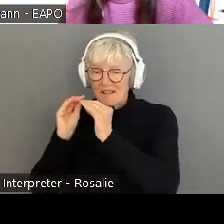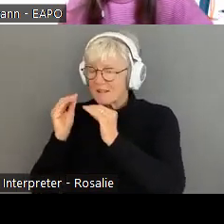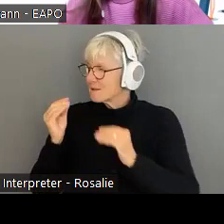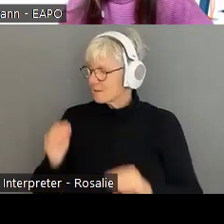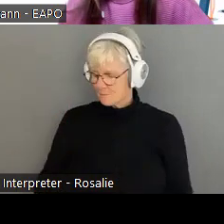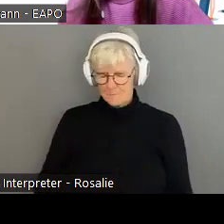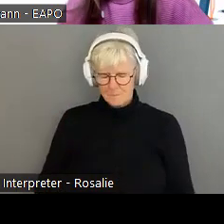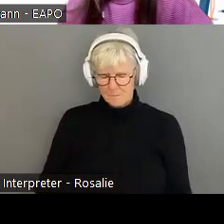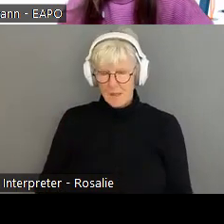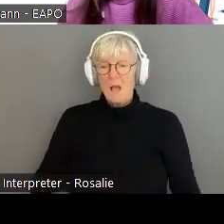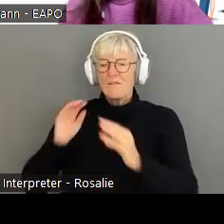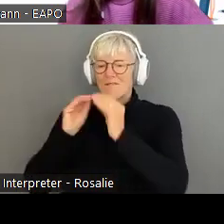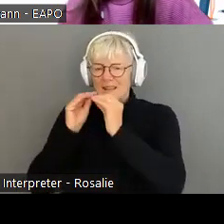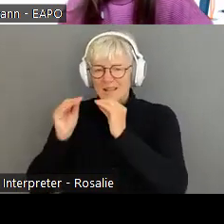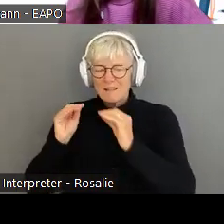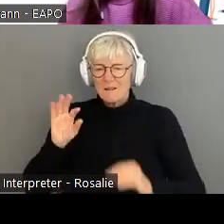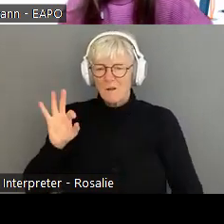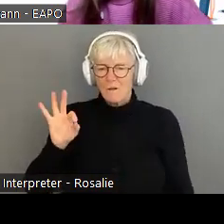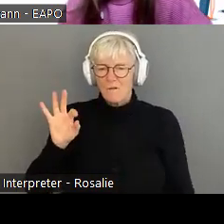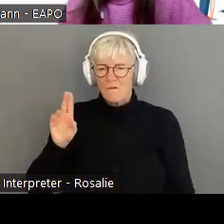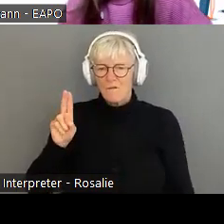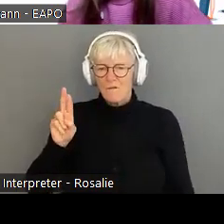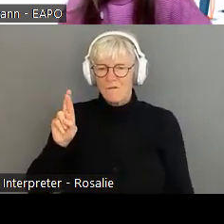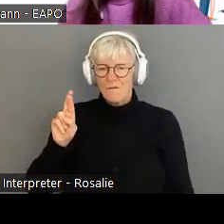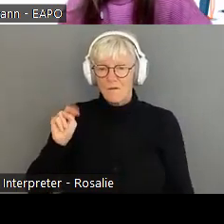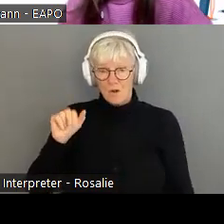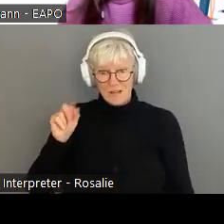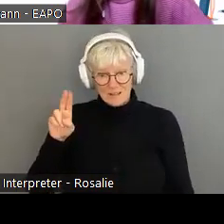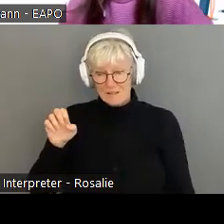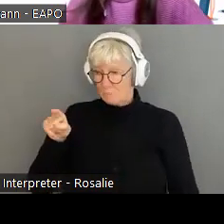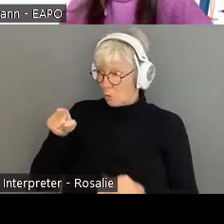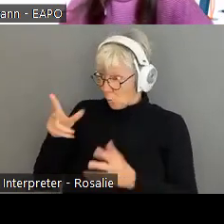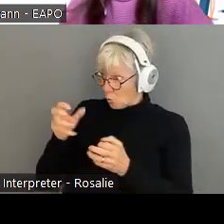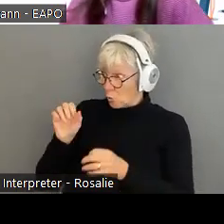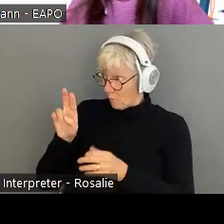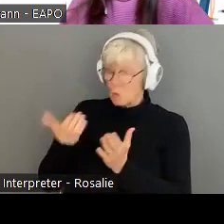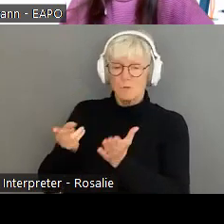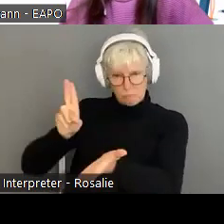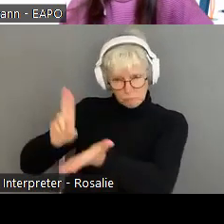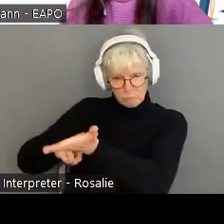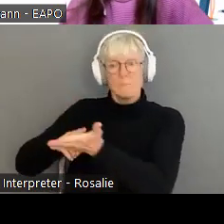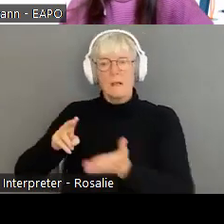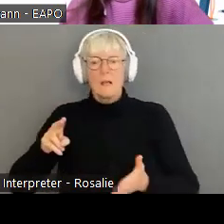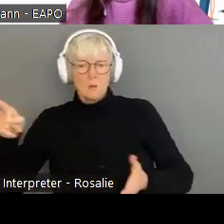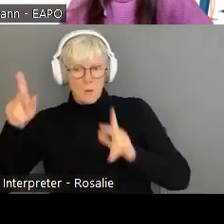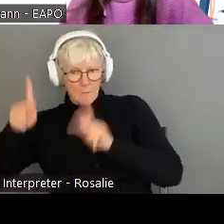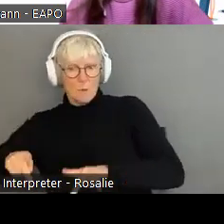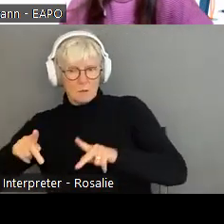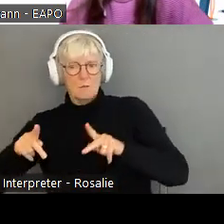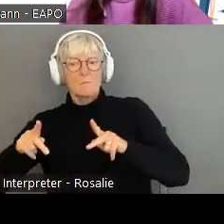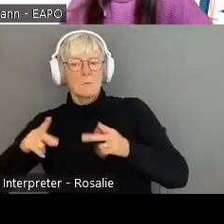sorry, a new heater, let's say, or a new furnace in your home and you have to sign a contract. The victim will sign the contract, not knowing